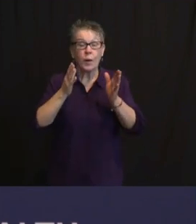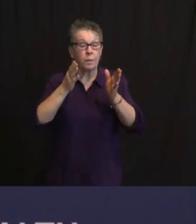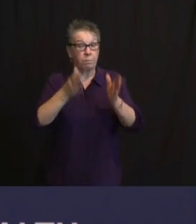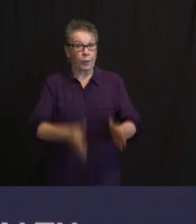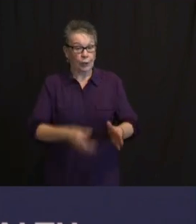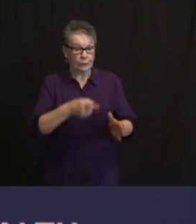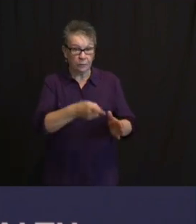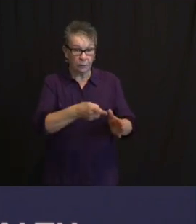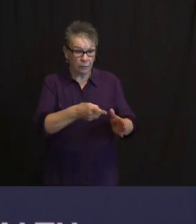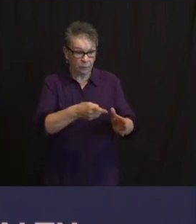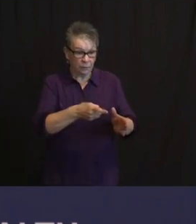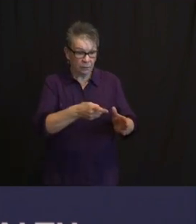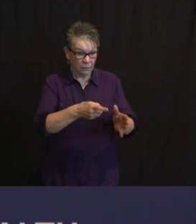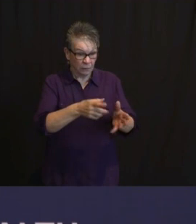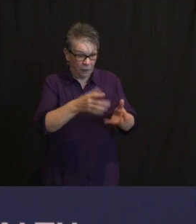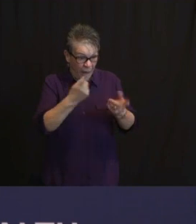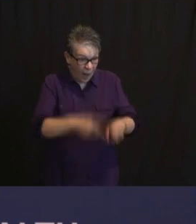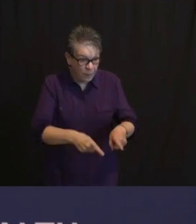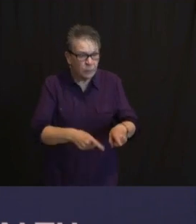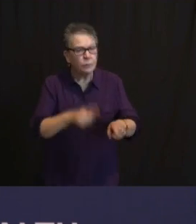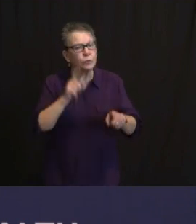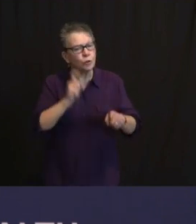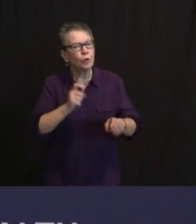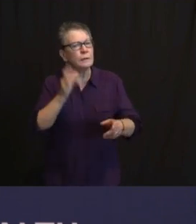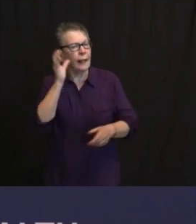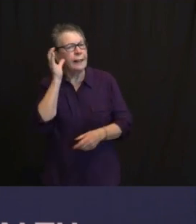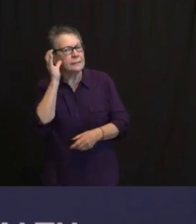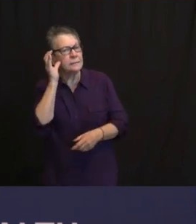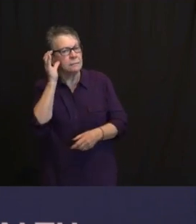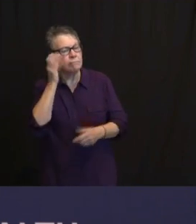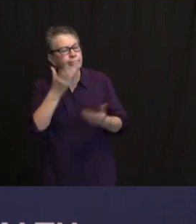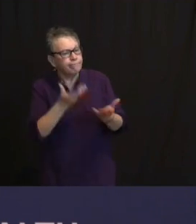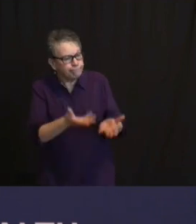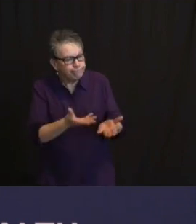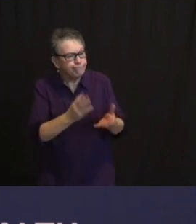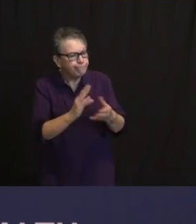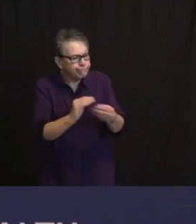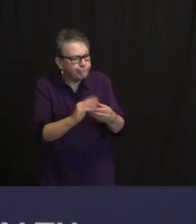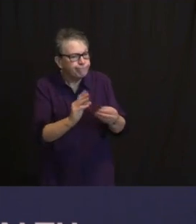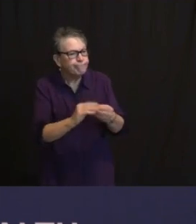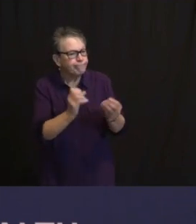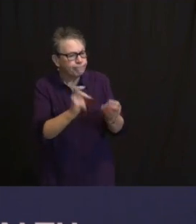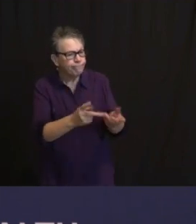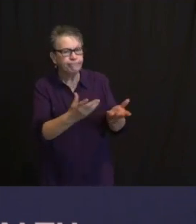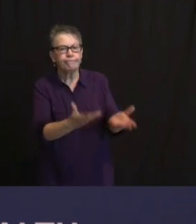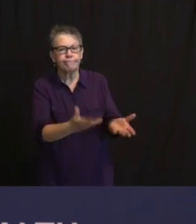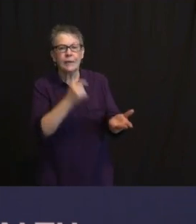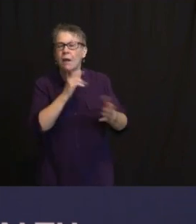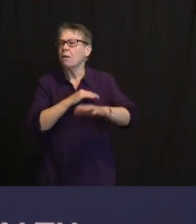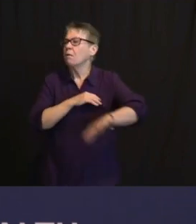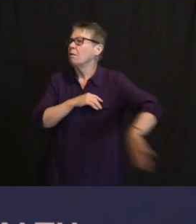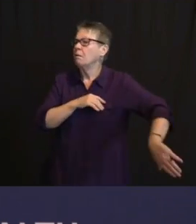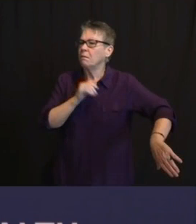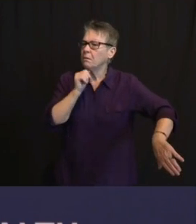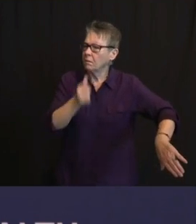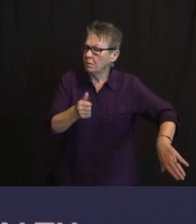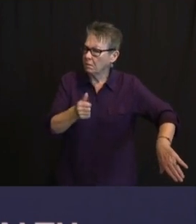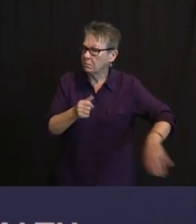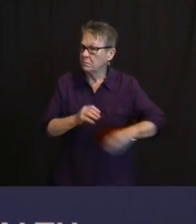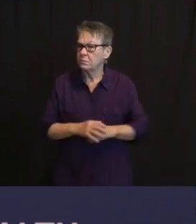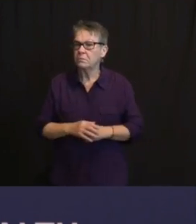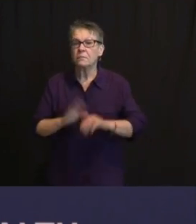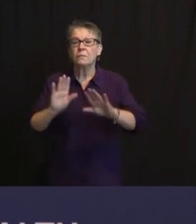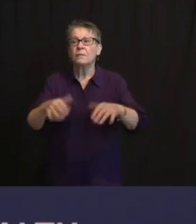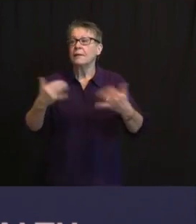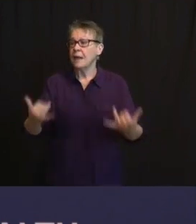COMPLETELY AND THOROUGHLY INVESTIGATED. SO WITH THAT, I'M GOING TO DOUBLE MASK UP. I'M FLYING NJ